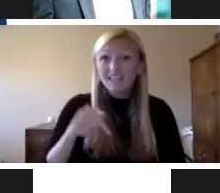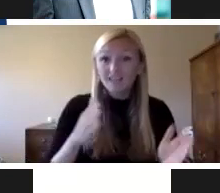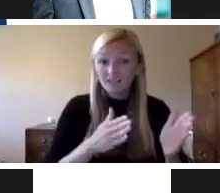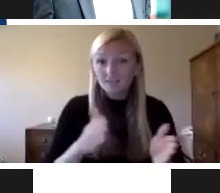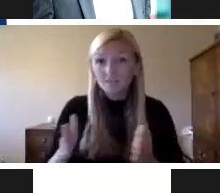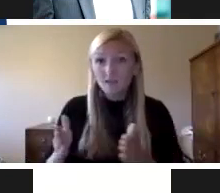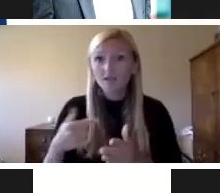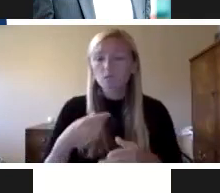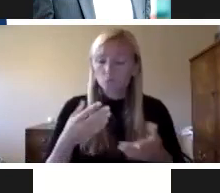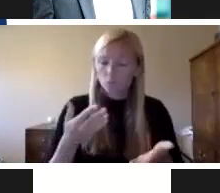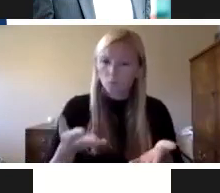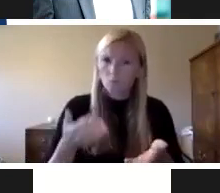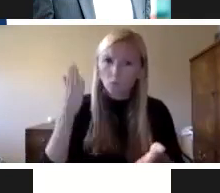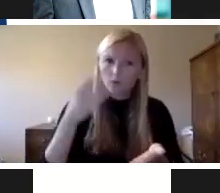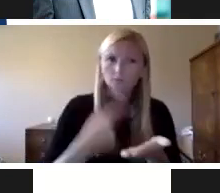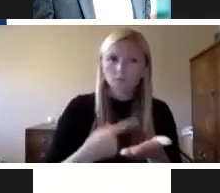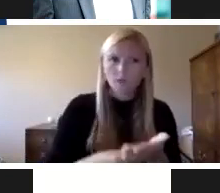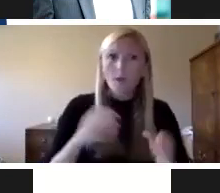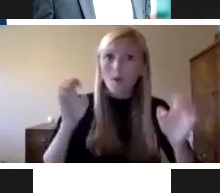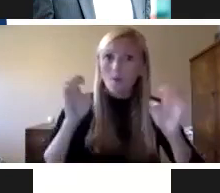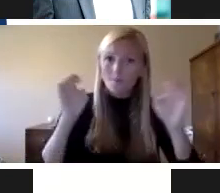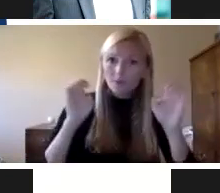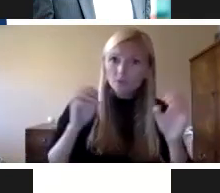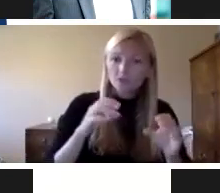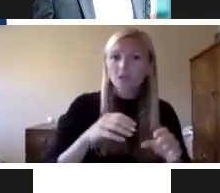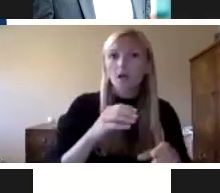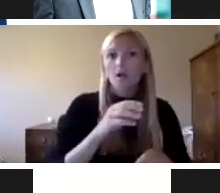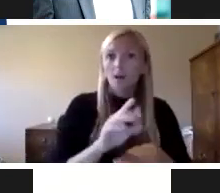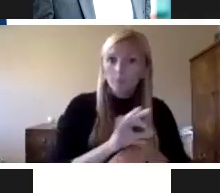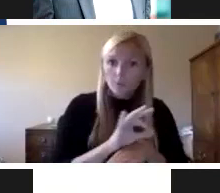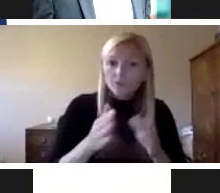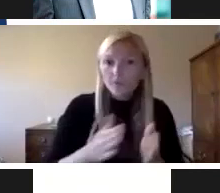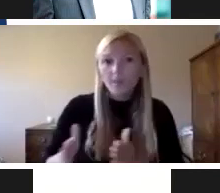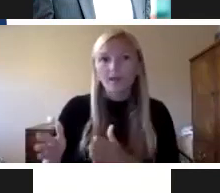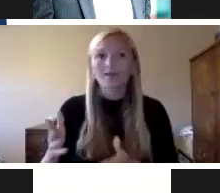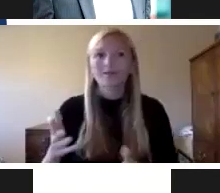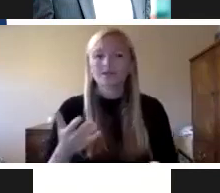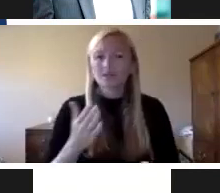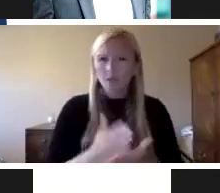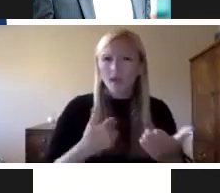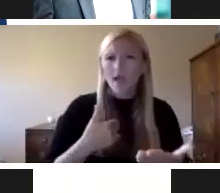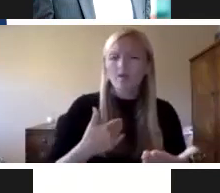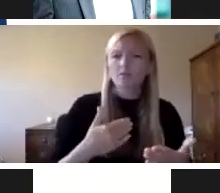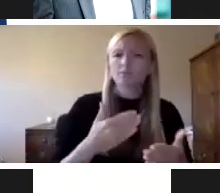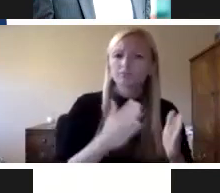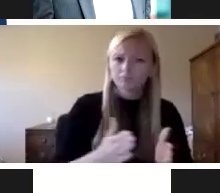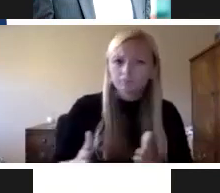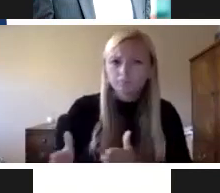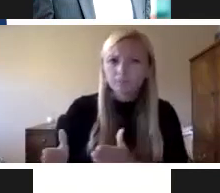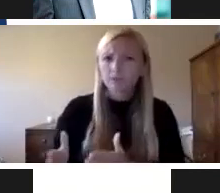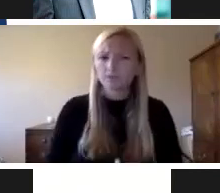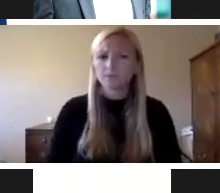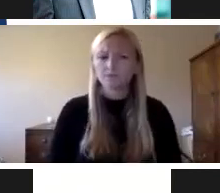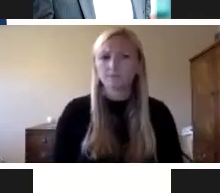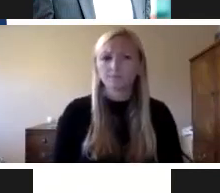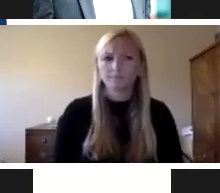discuss operations plans, emergency operations plans, most schools already have that outline and prioritize and address response and recovery from all hazards, which